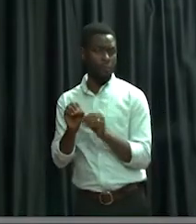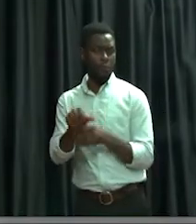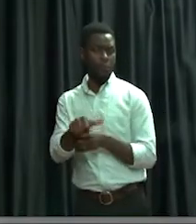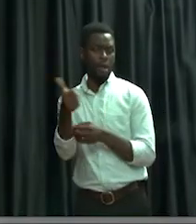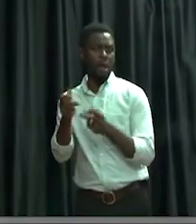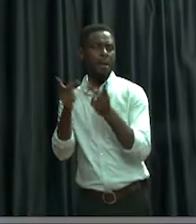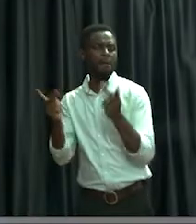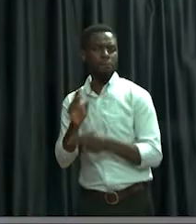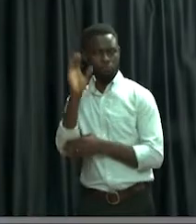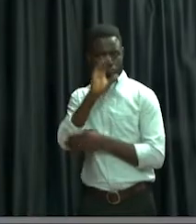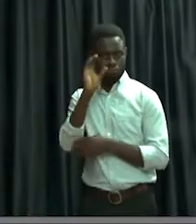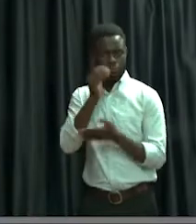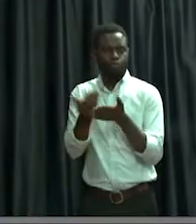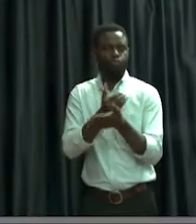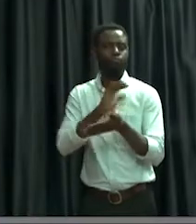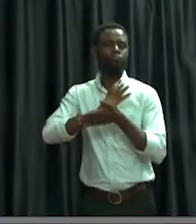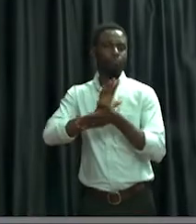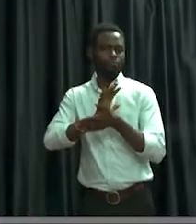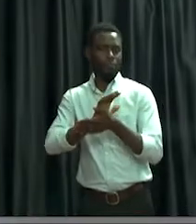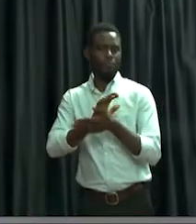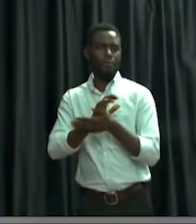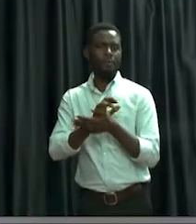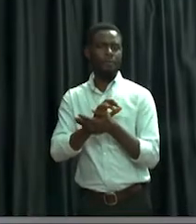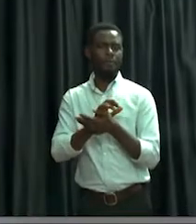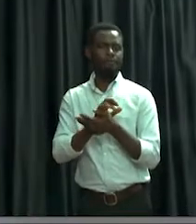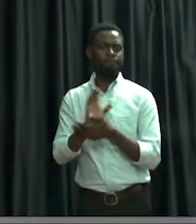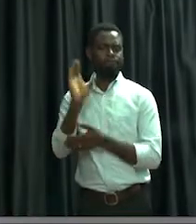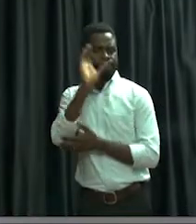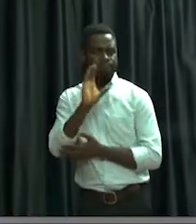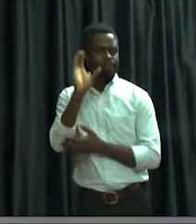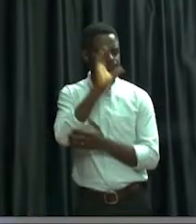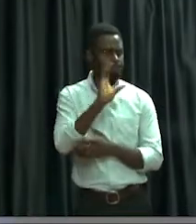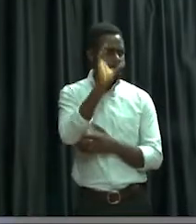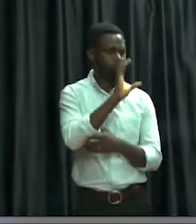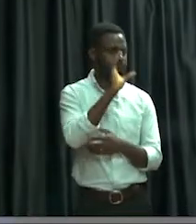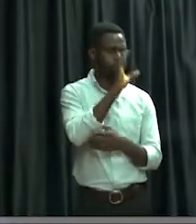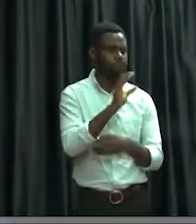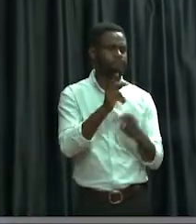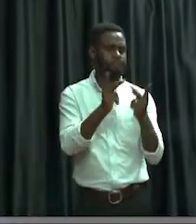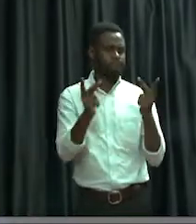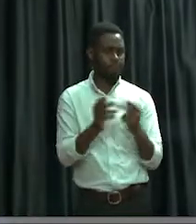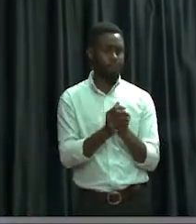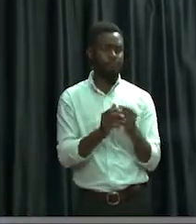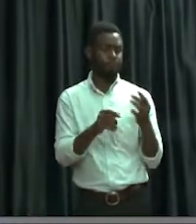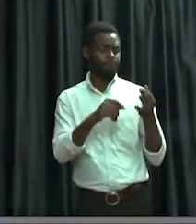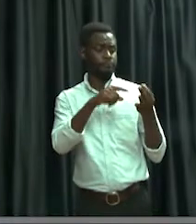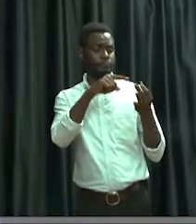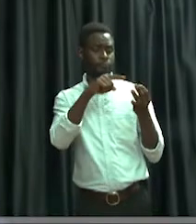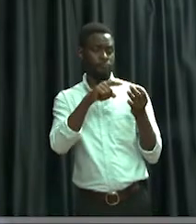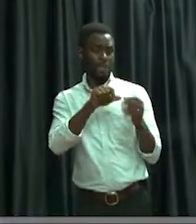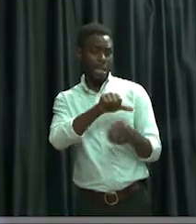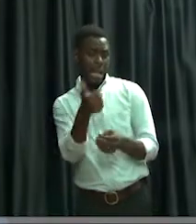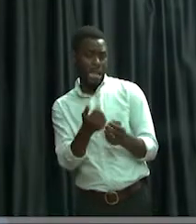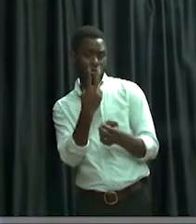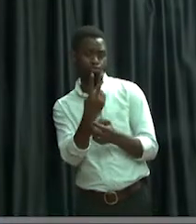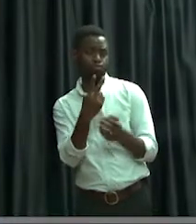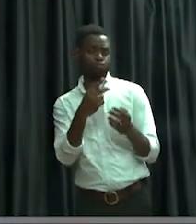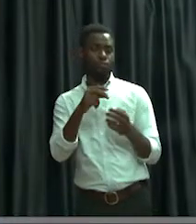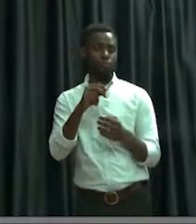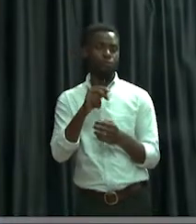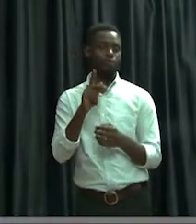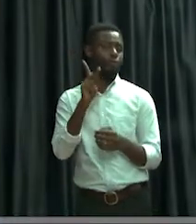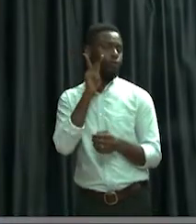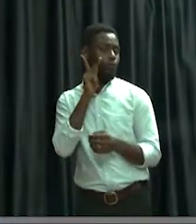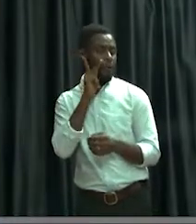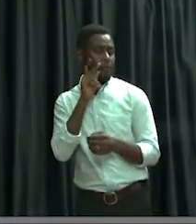off looking for new cheese and they went through the maze finding cheese. The other two characters Kwame and Ajwa